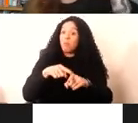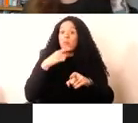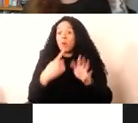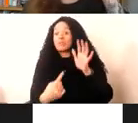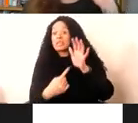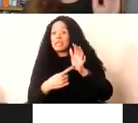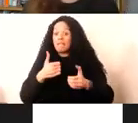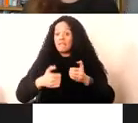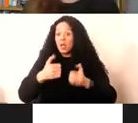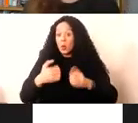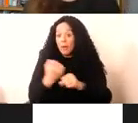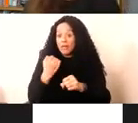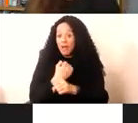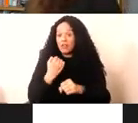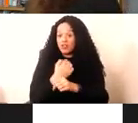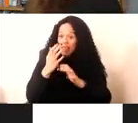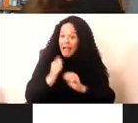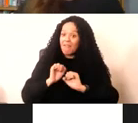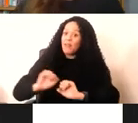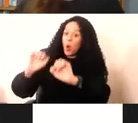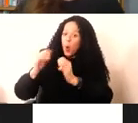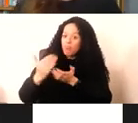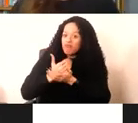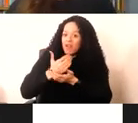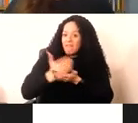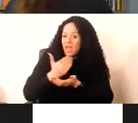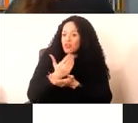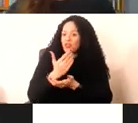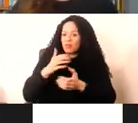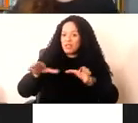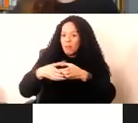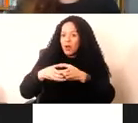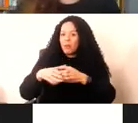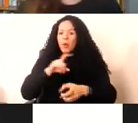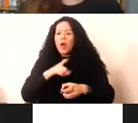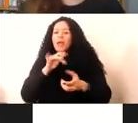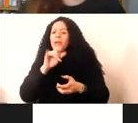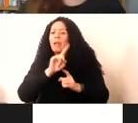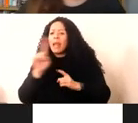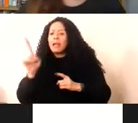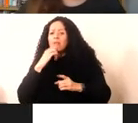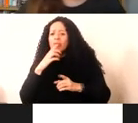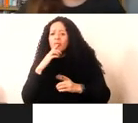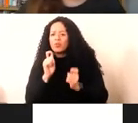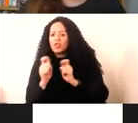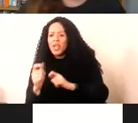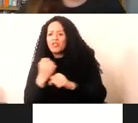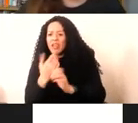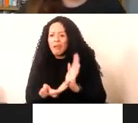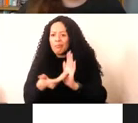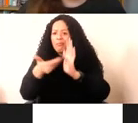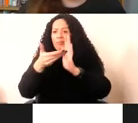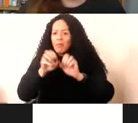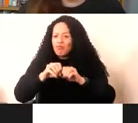video game manufacturers themselves. Sometimes it's because they actually want to remaster and reissue games. But then also, very